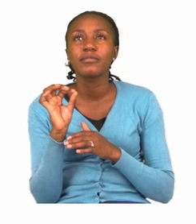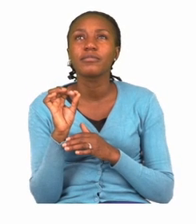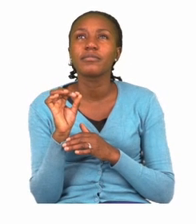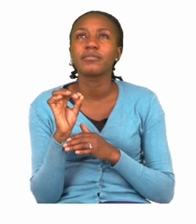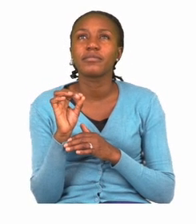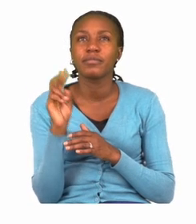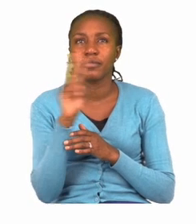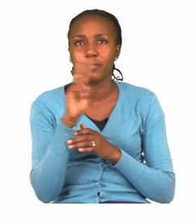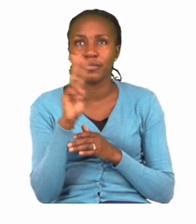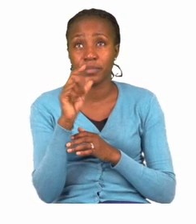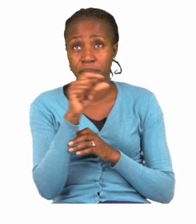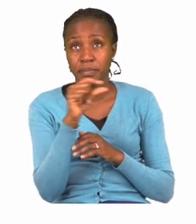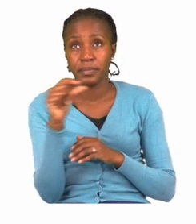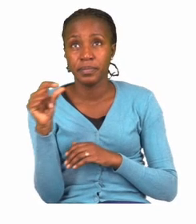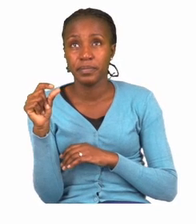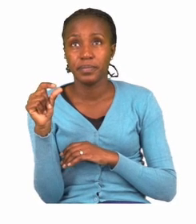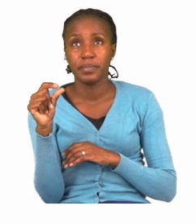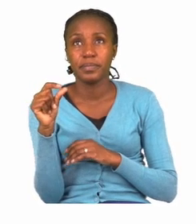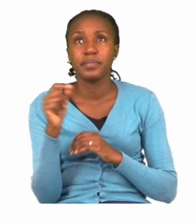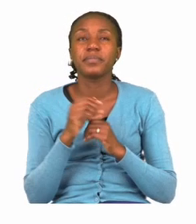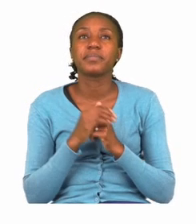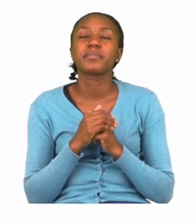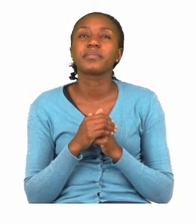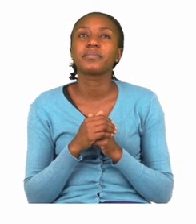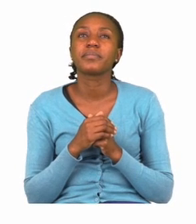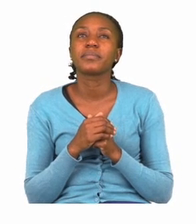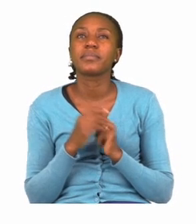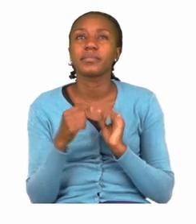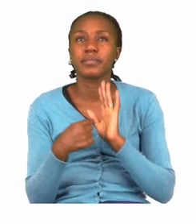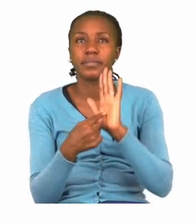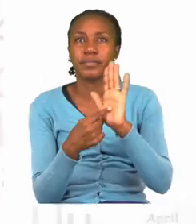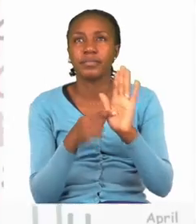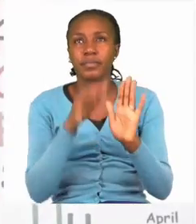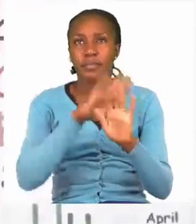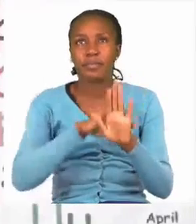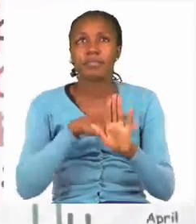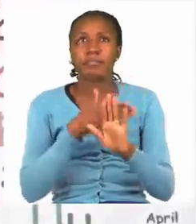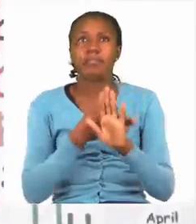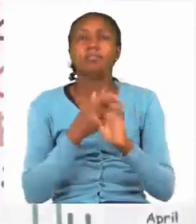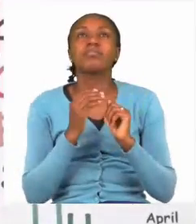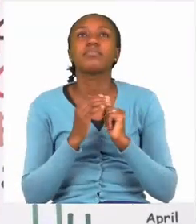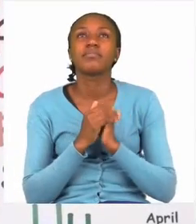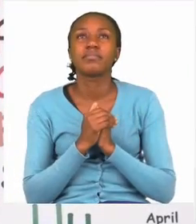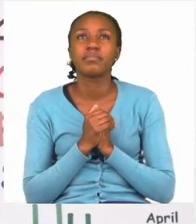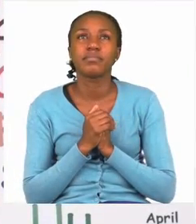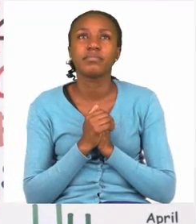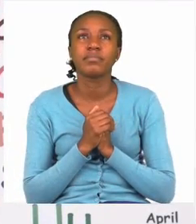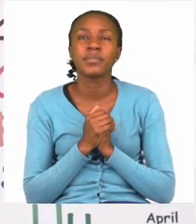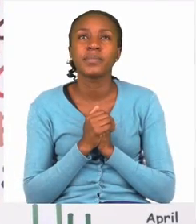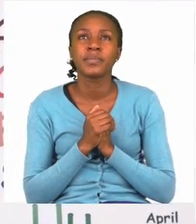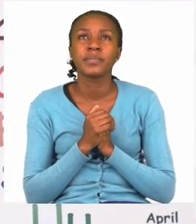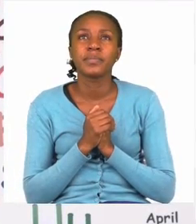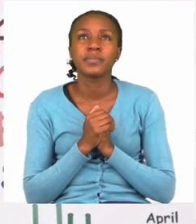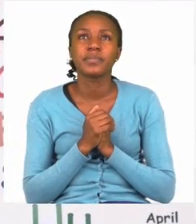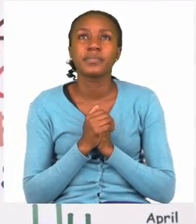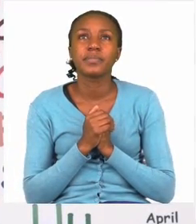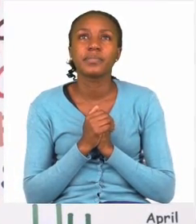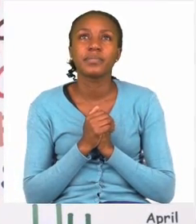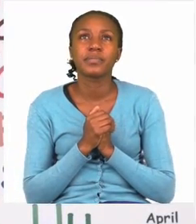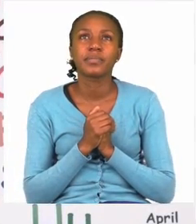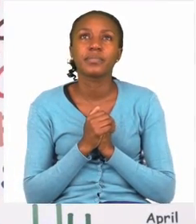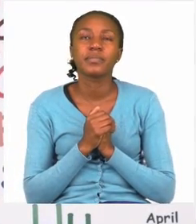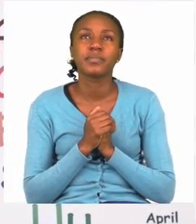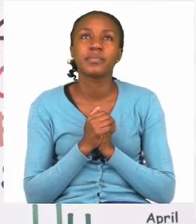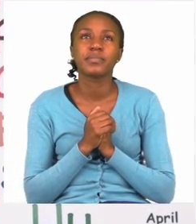the crossword. On the board I have a piece of the crossword and we are going to